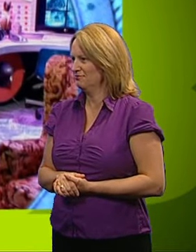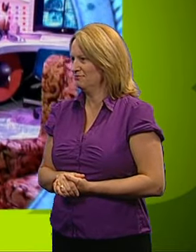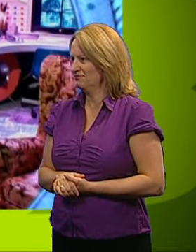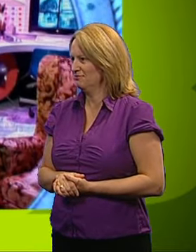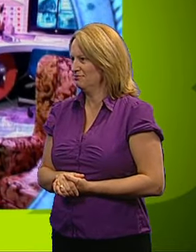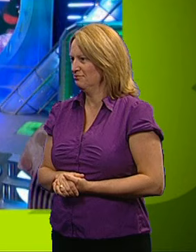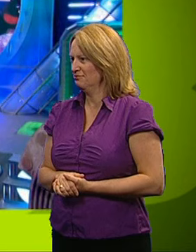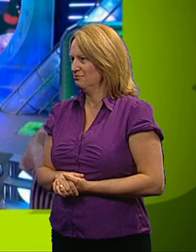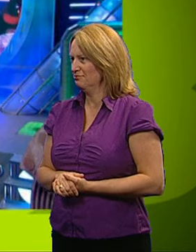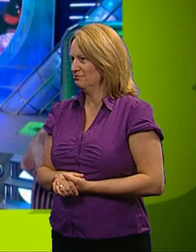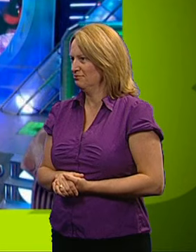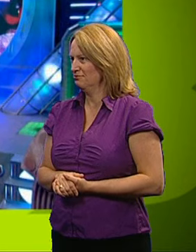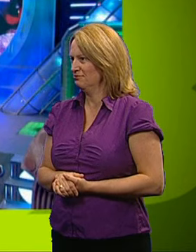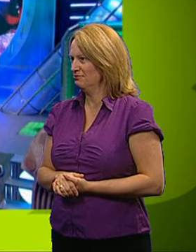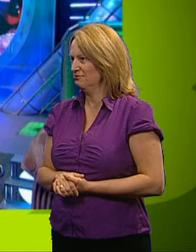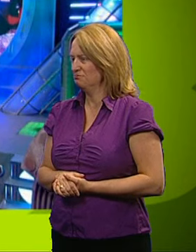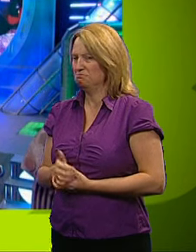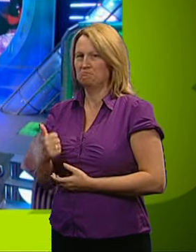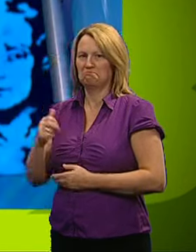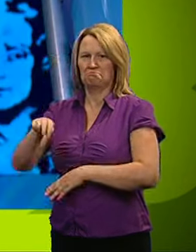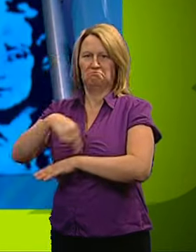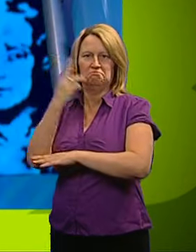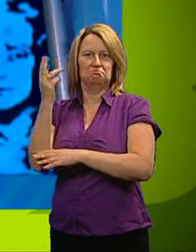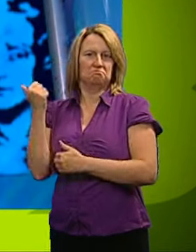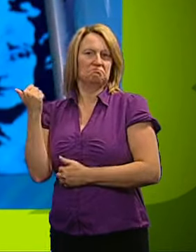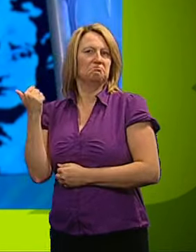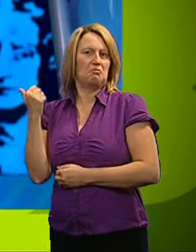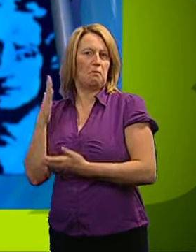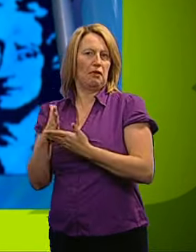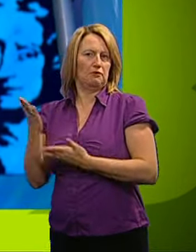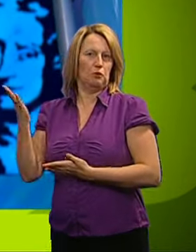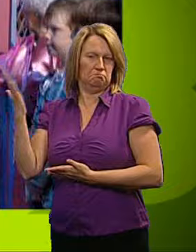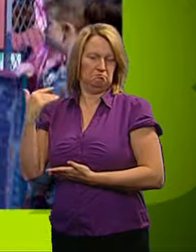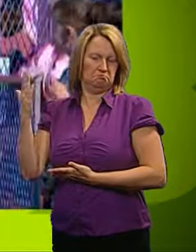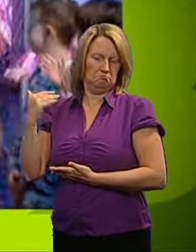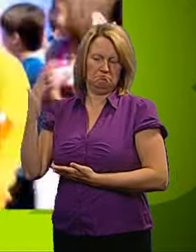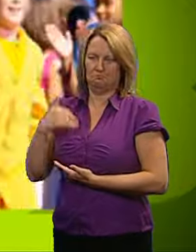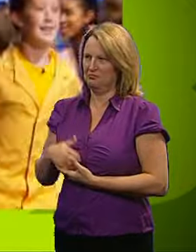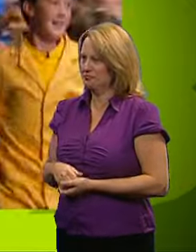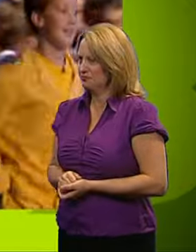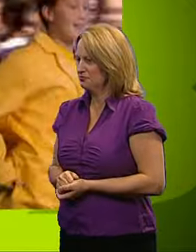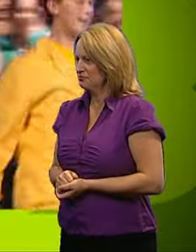Yep. Oh, fair enough. Yep, are standing on your head. I believe you're coming into the lab. Come on.